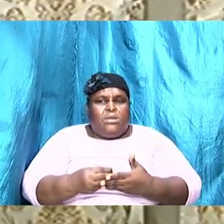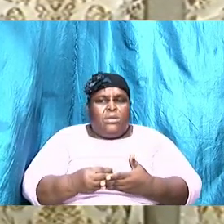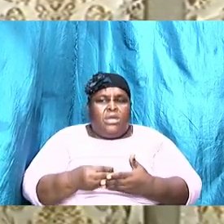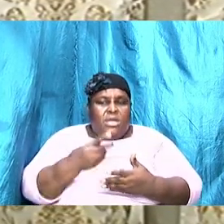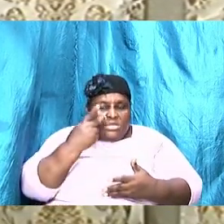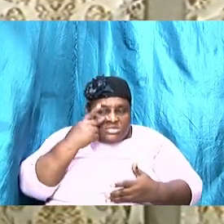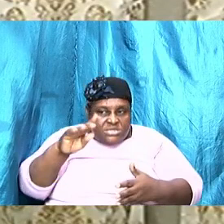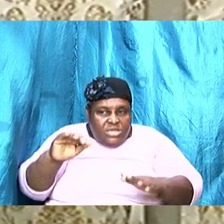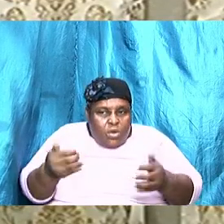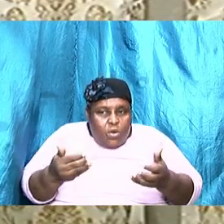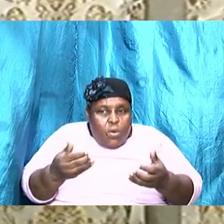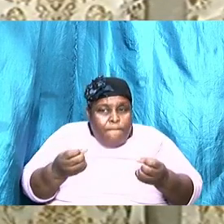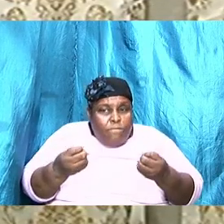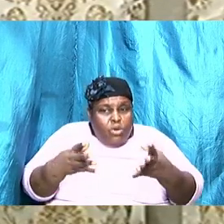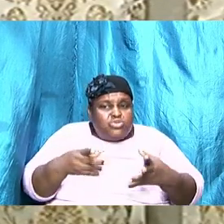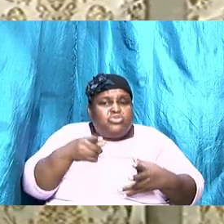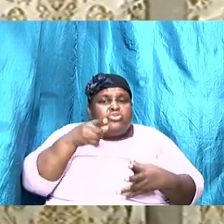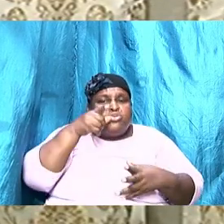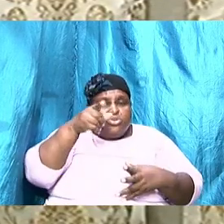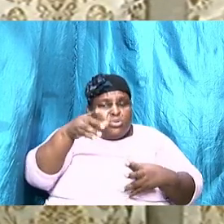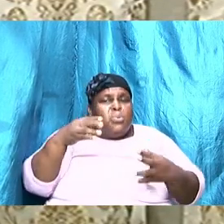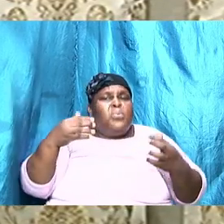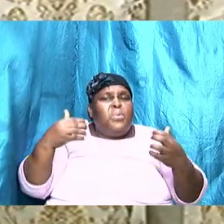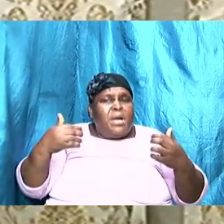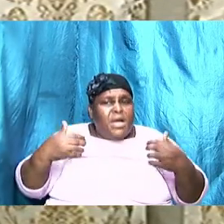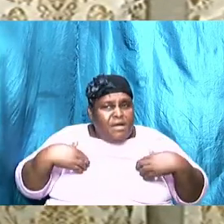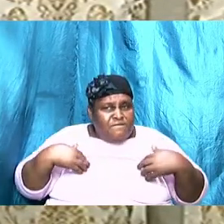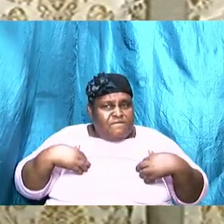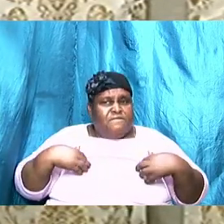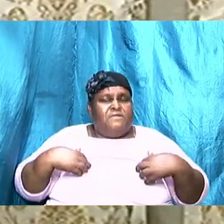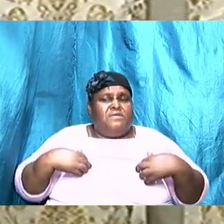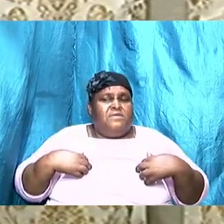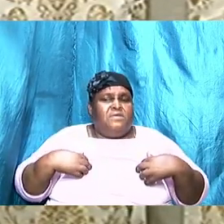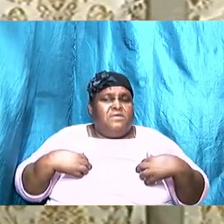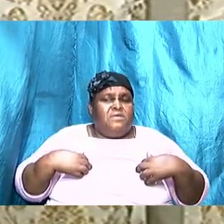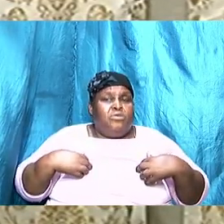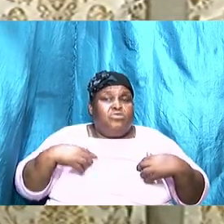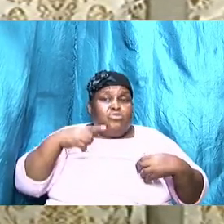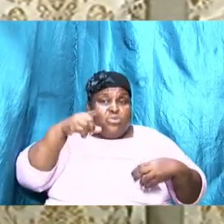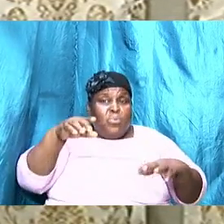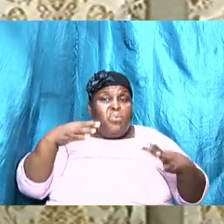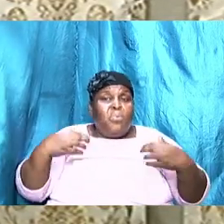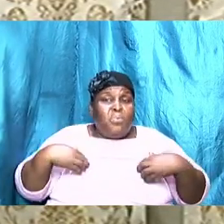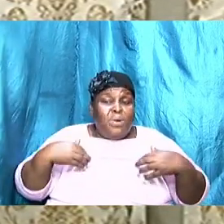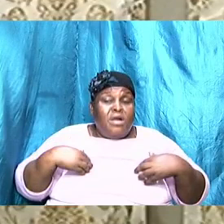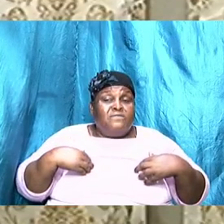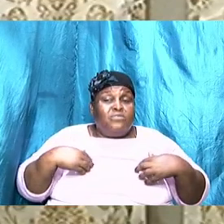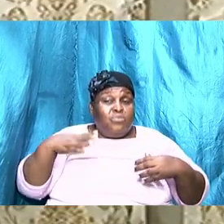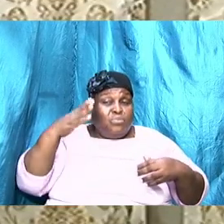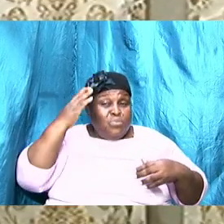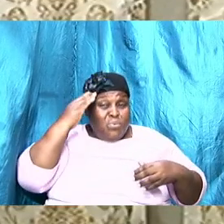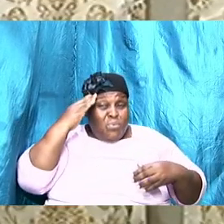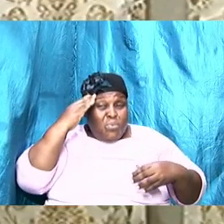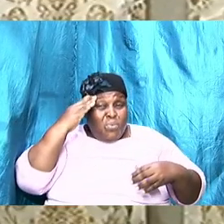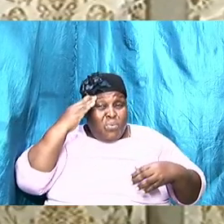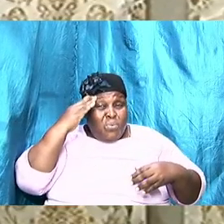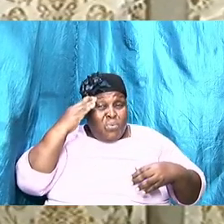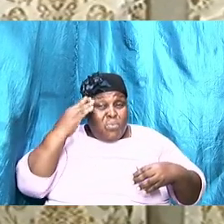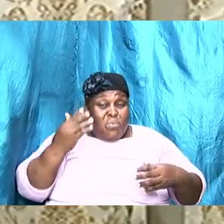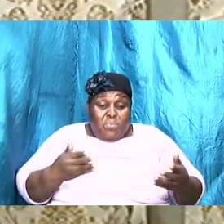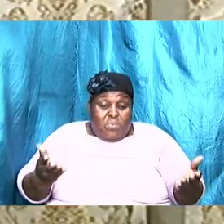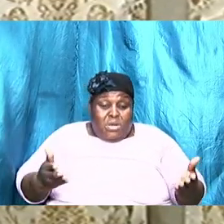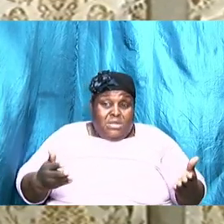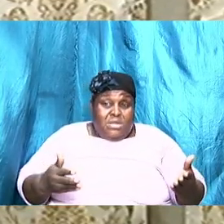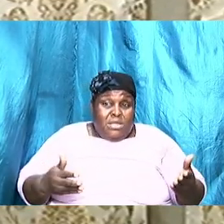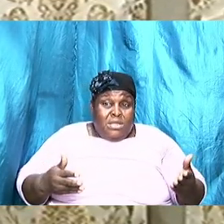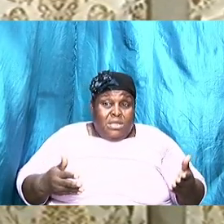this episode was portraying you have got to check to see what it is going to